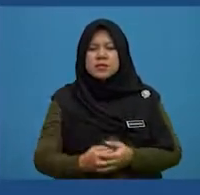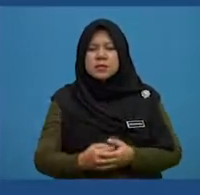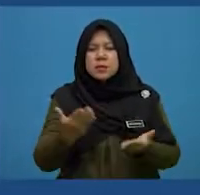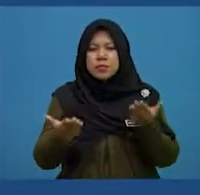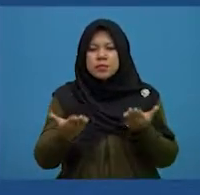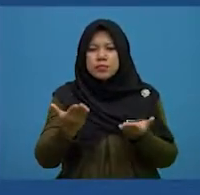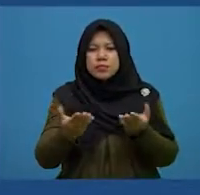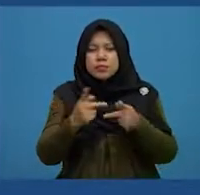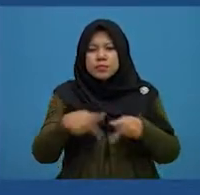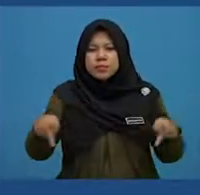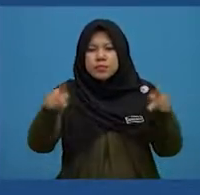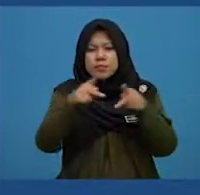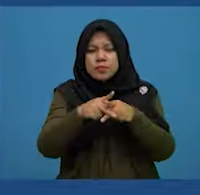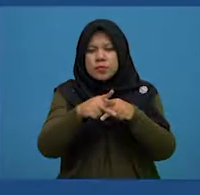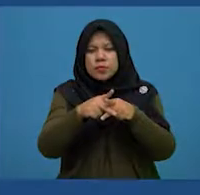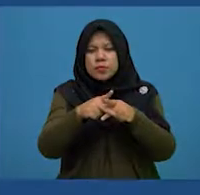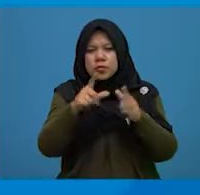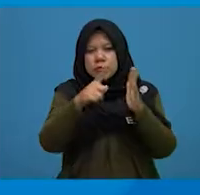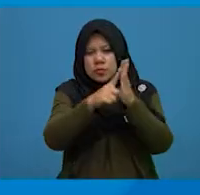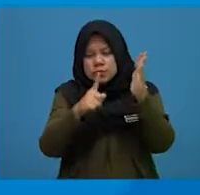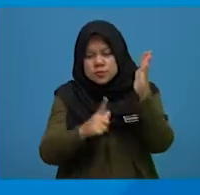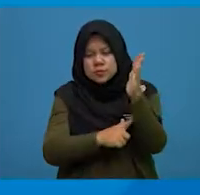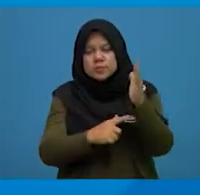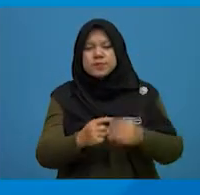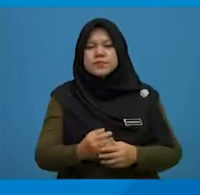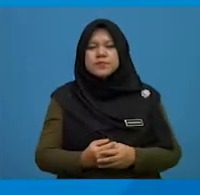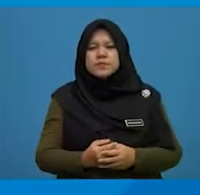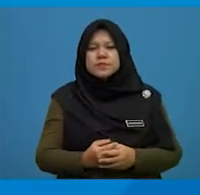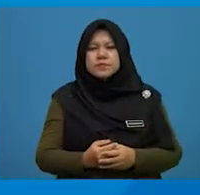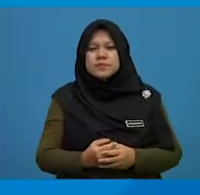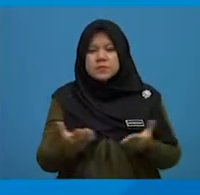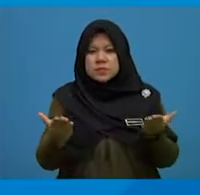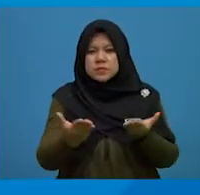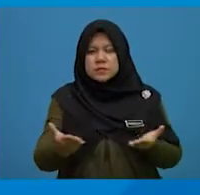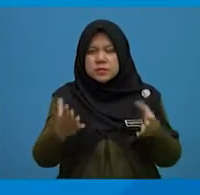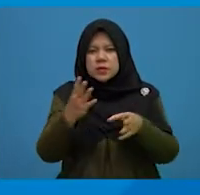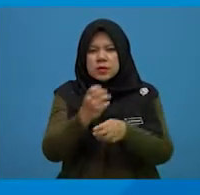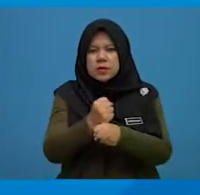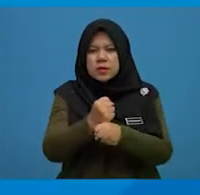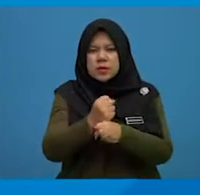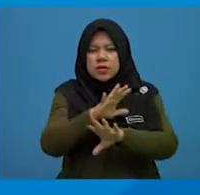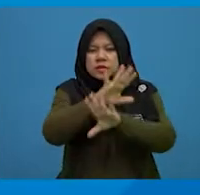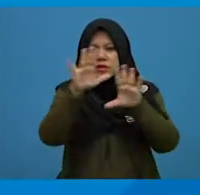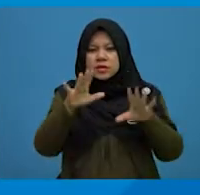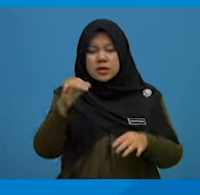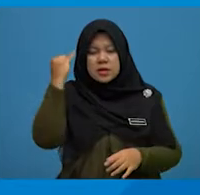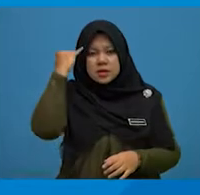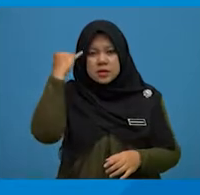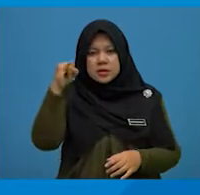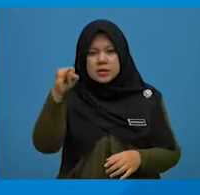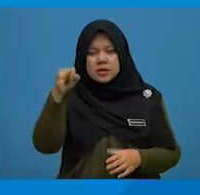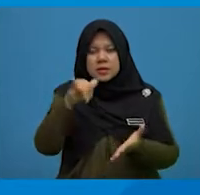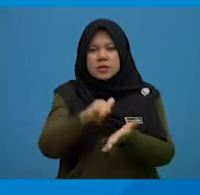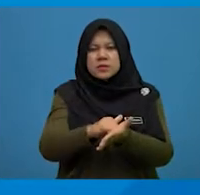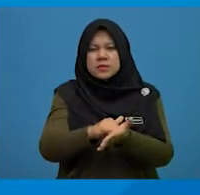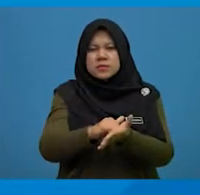protection under certain laws. Here, you will get a general idea that